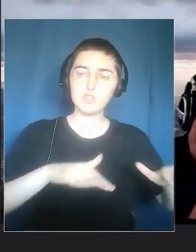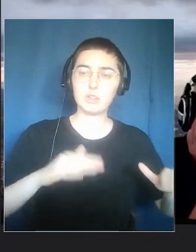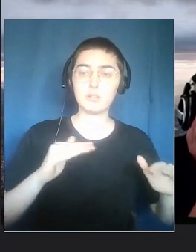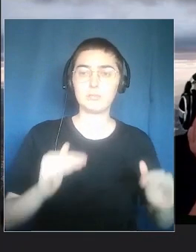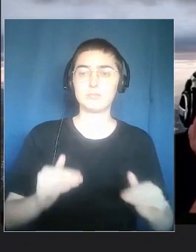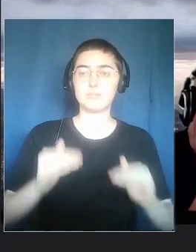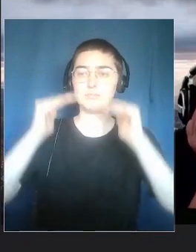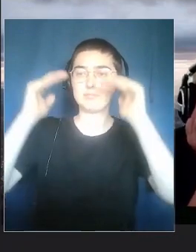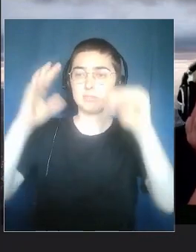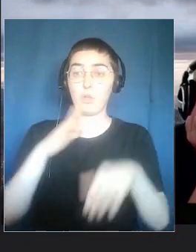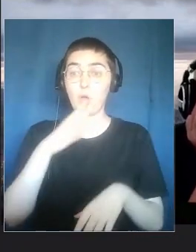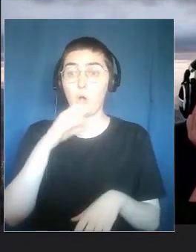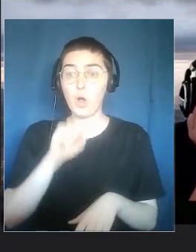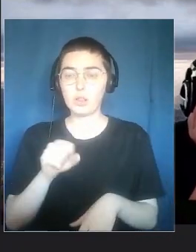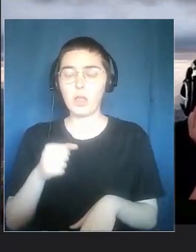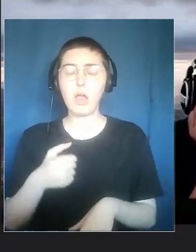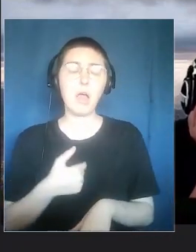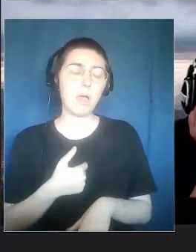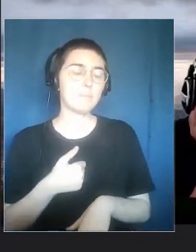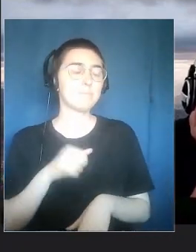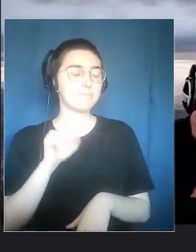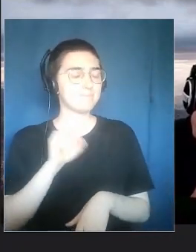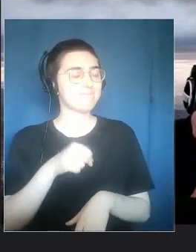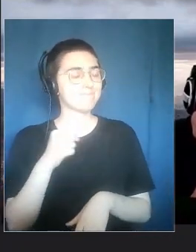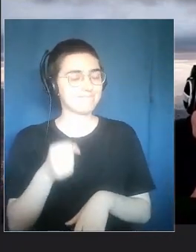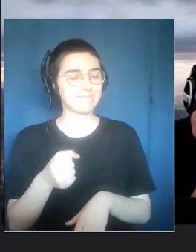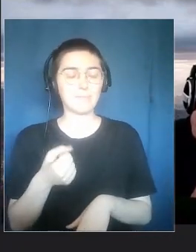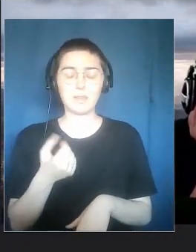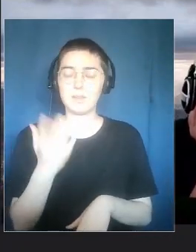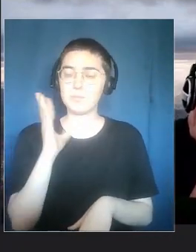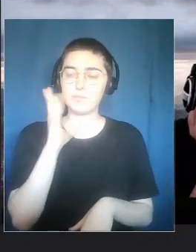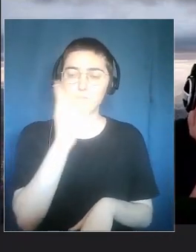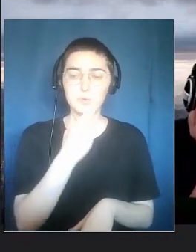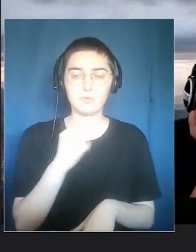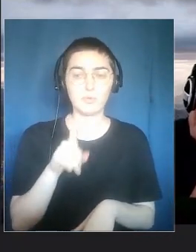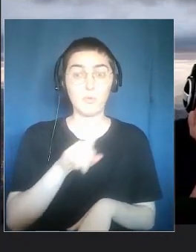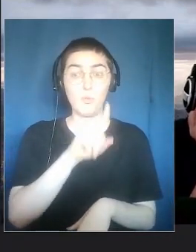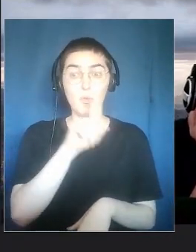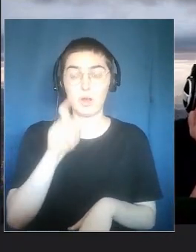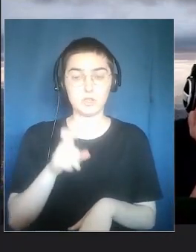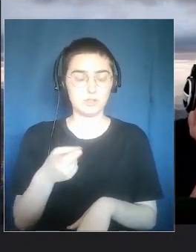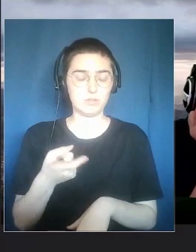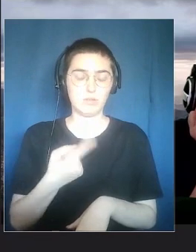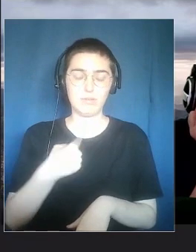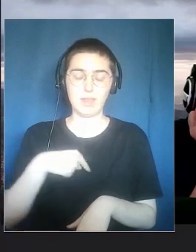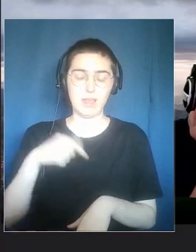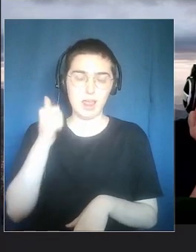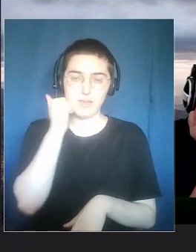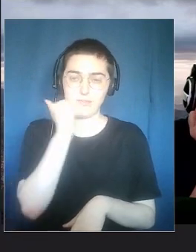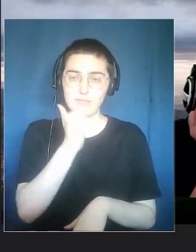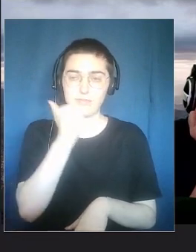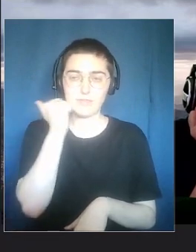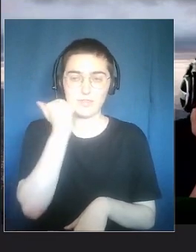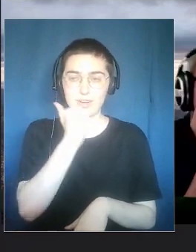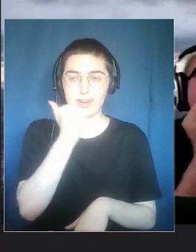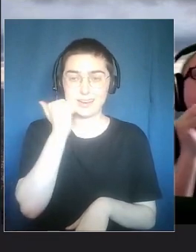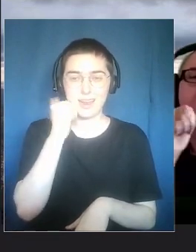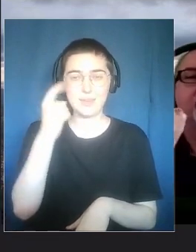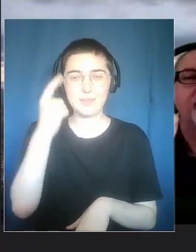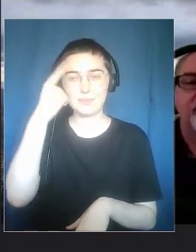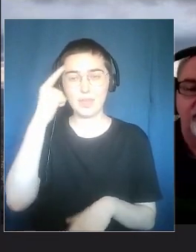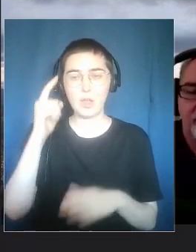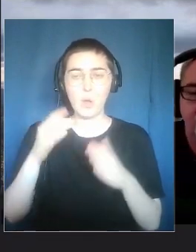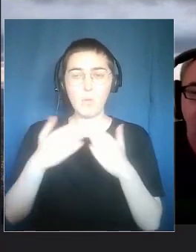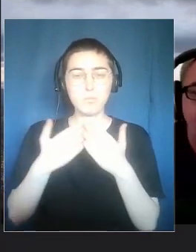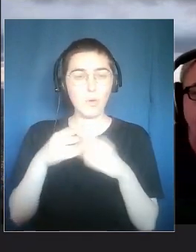generation in the digital. Well, I was wondering, the book